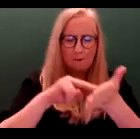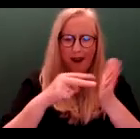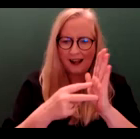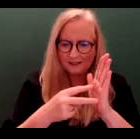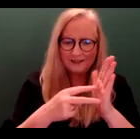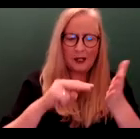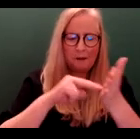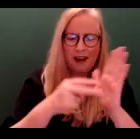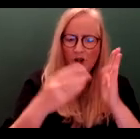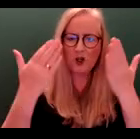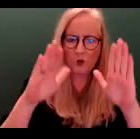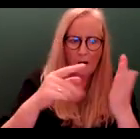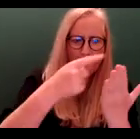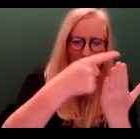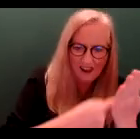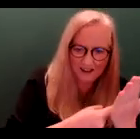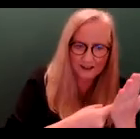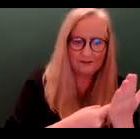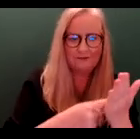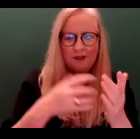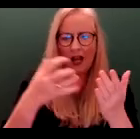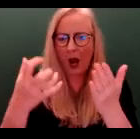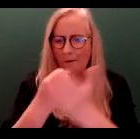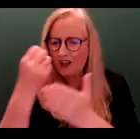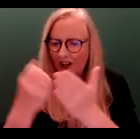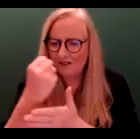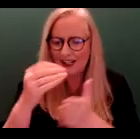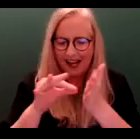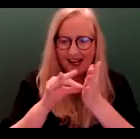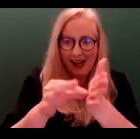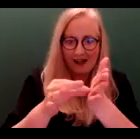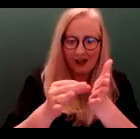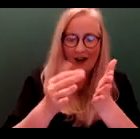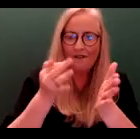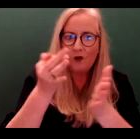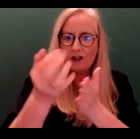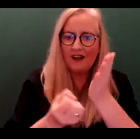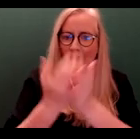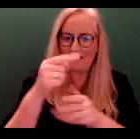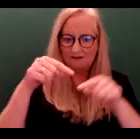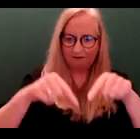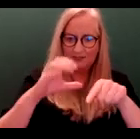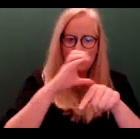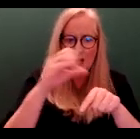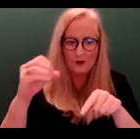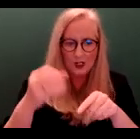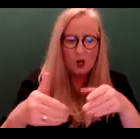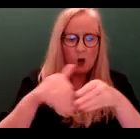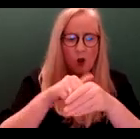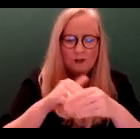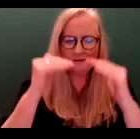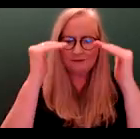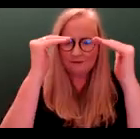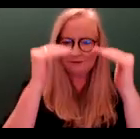plan sets out the policies and objectives to guide the future development of the county. It includes a set of